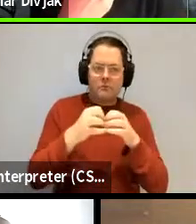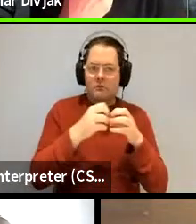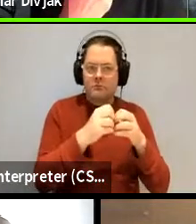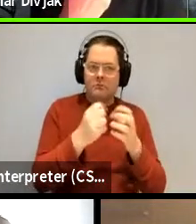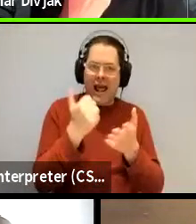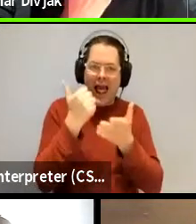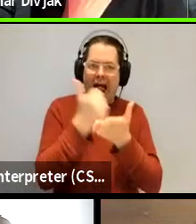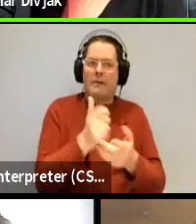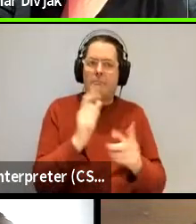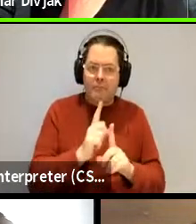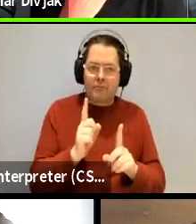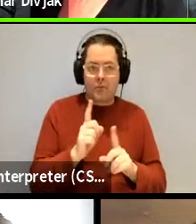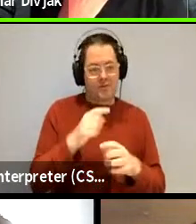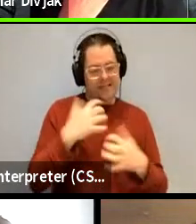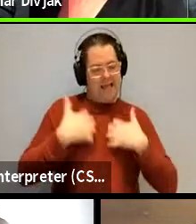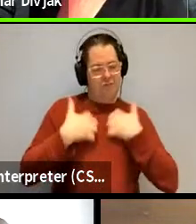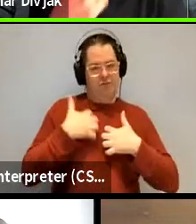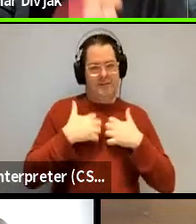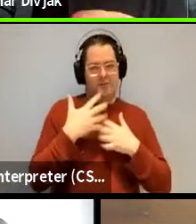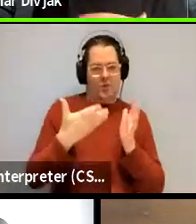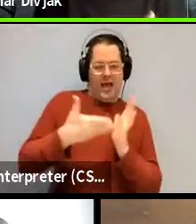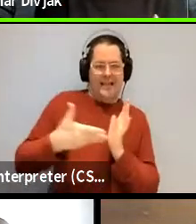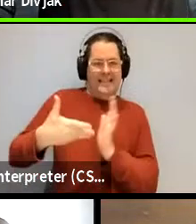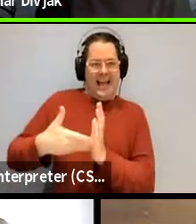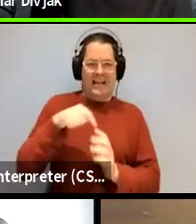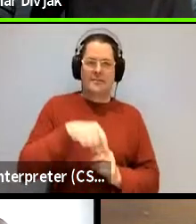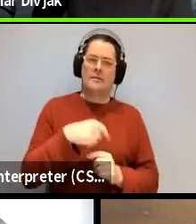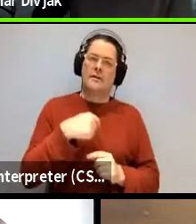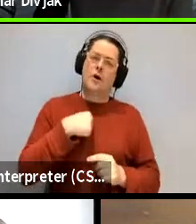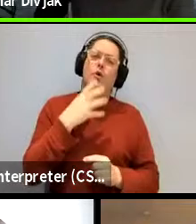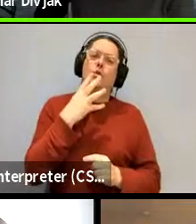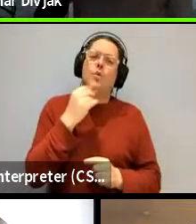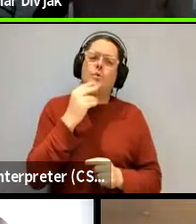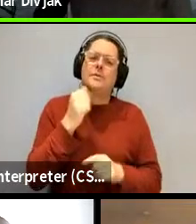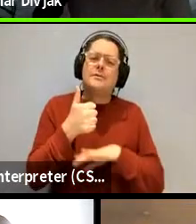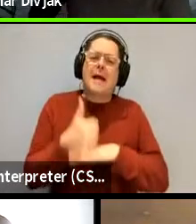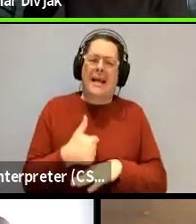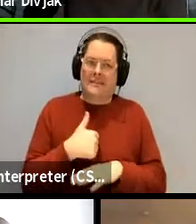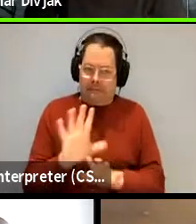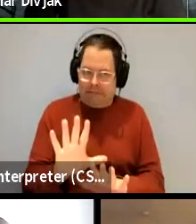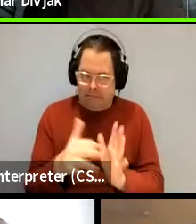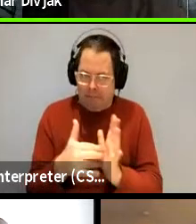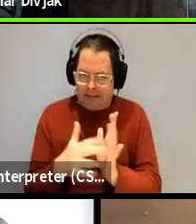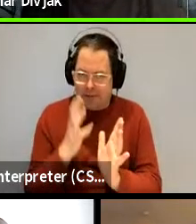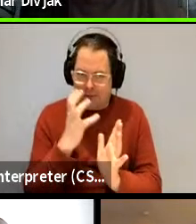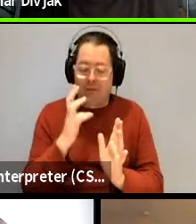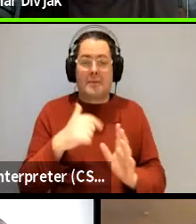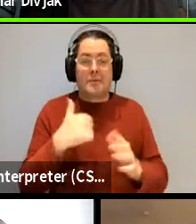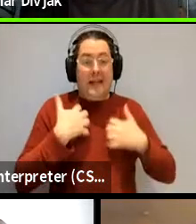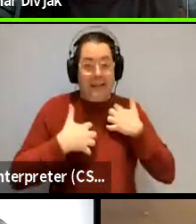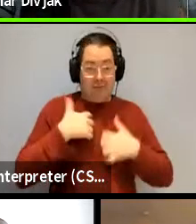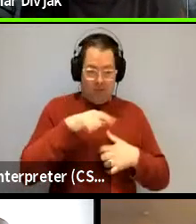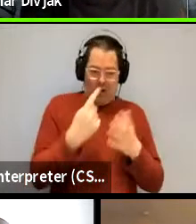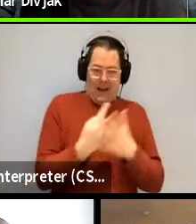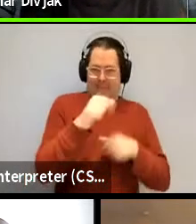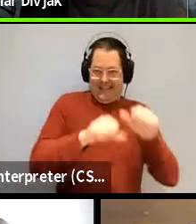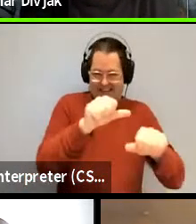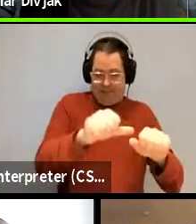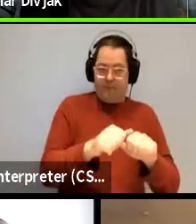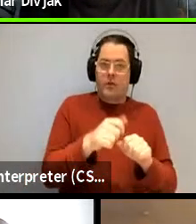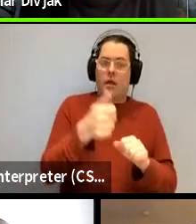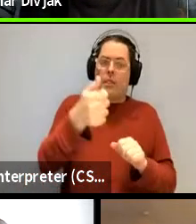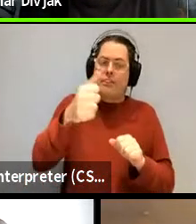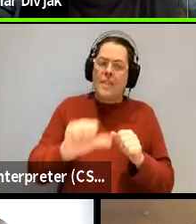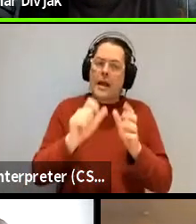those are also you know interesting things that usage usage-based linguists are uh are interested in um peder do you want to